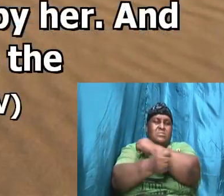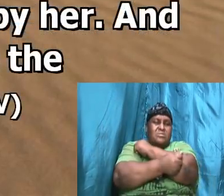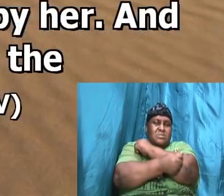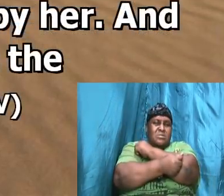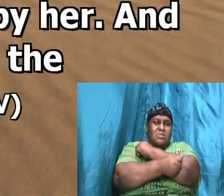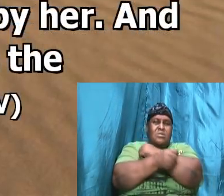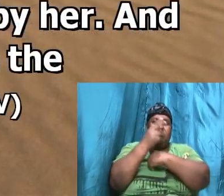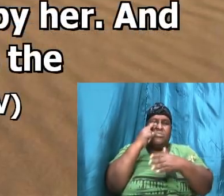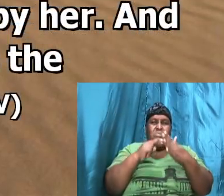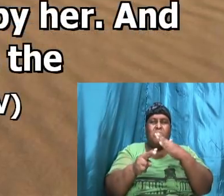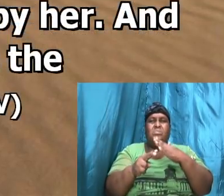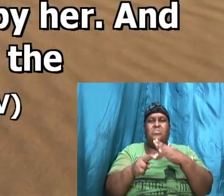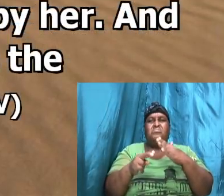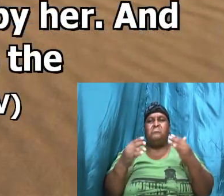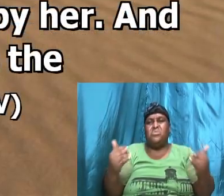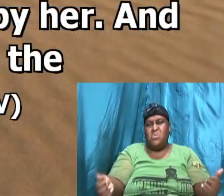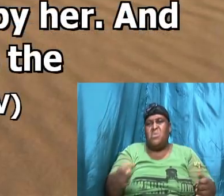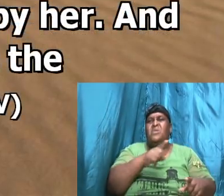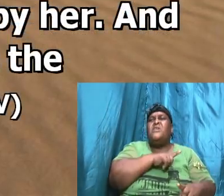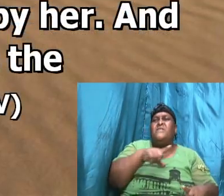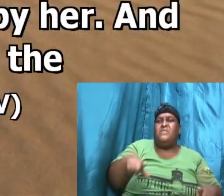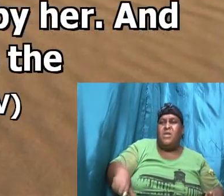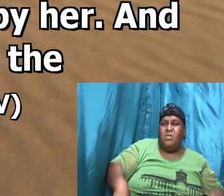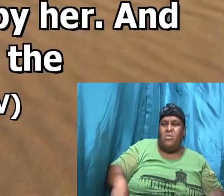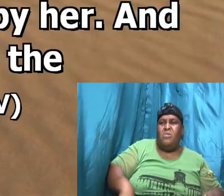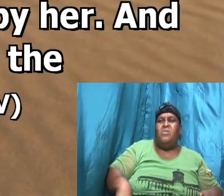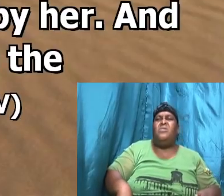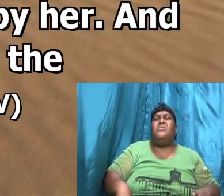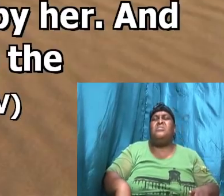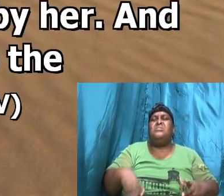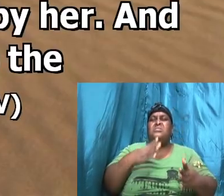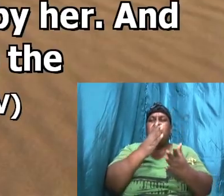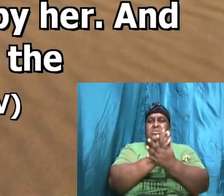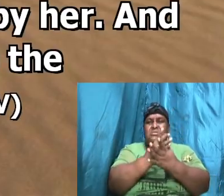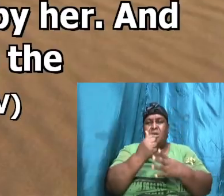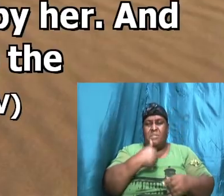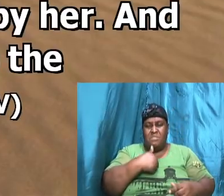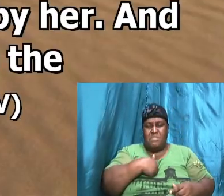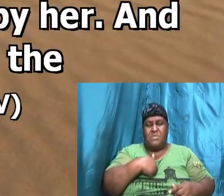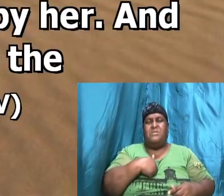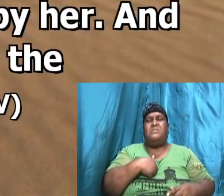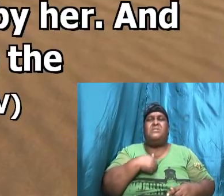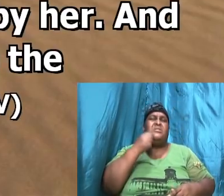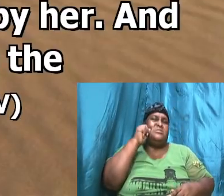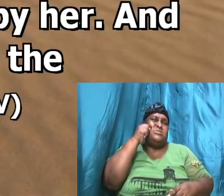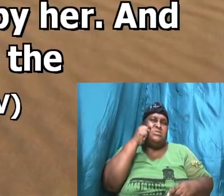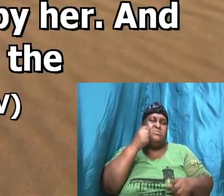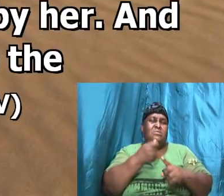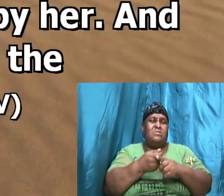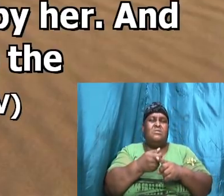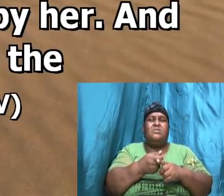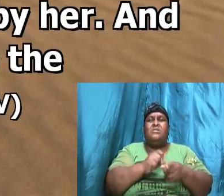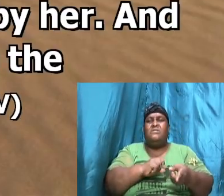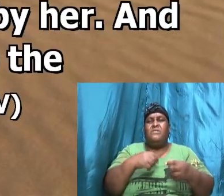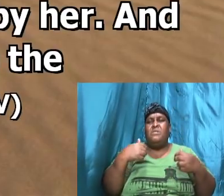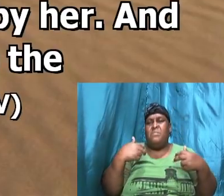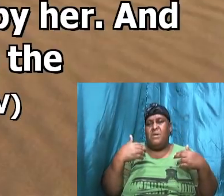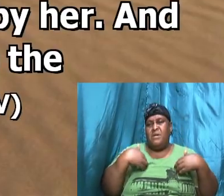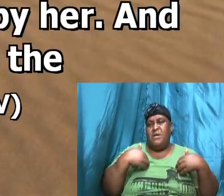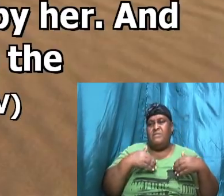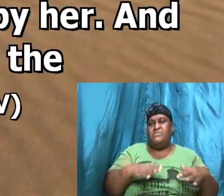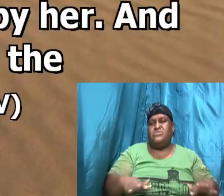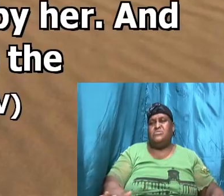Behold, now the Lord hath restrained me from bearing. I pray thee, go in unto my